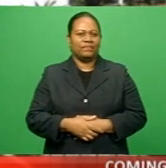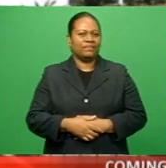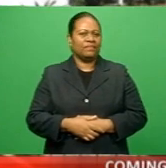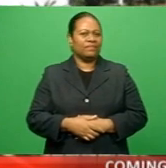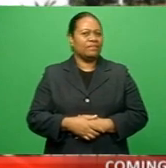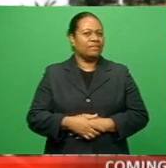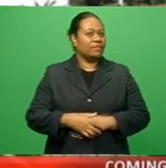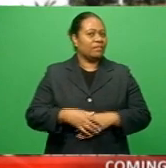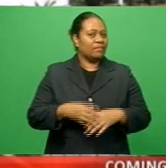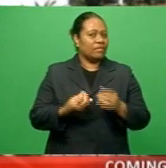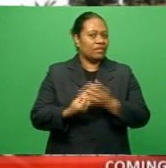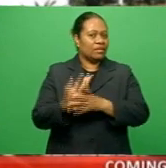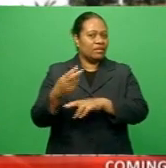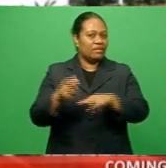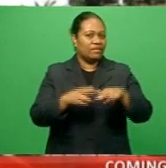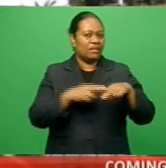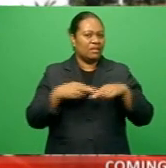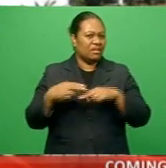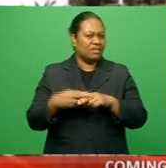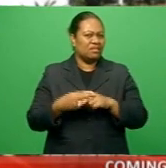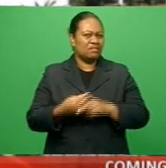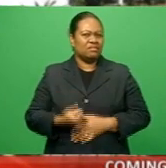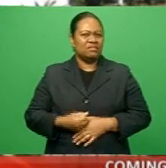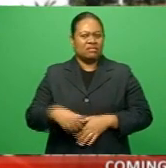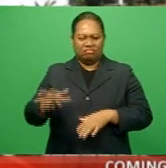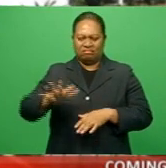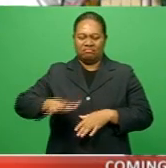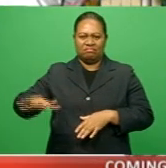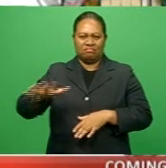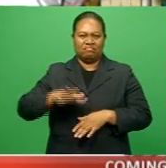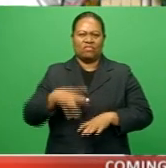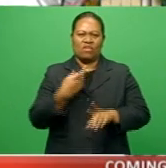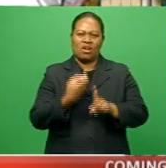And in Growing Fiji, new business park for Colombo. Stay with us.